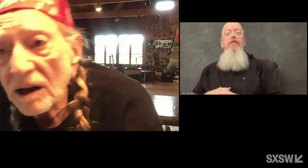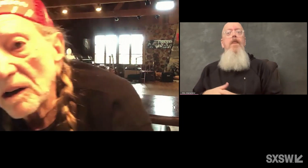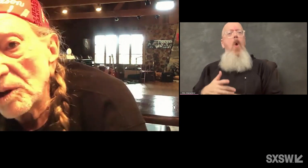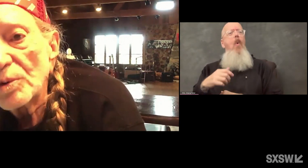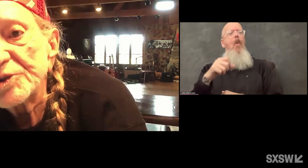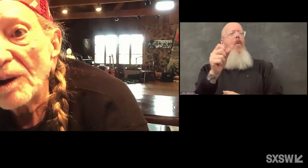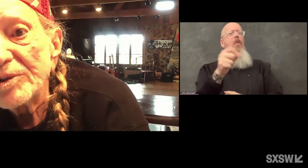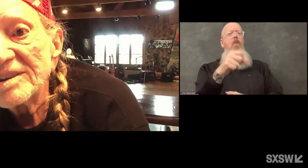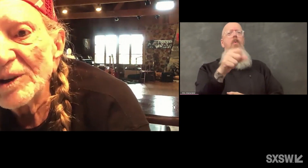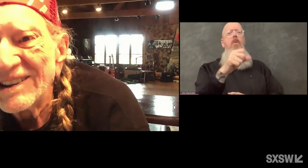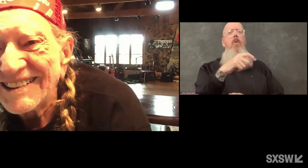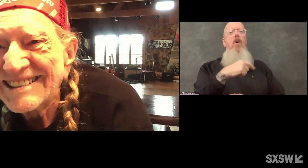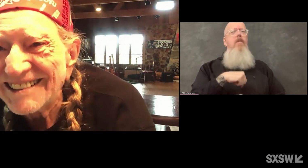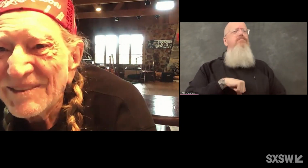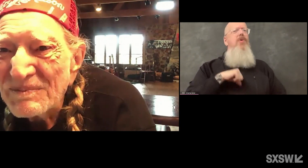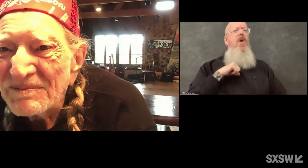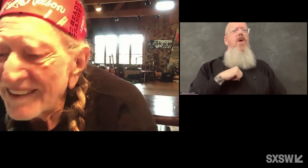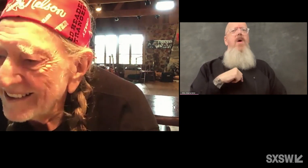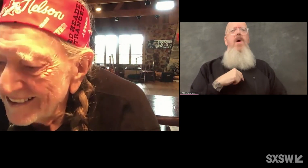when I come up with something.